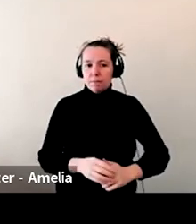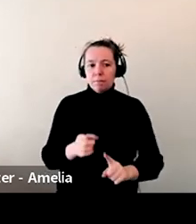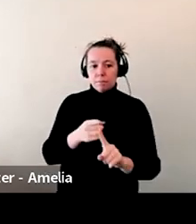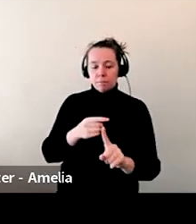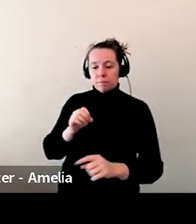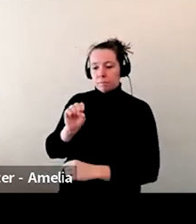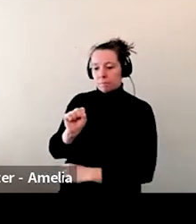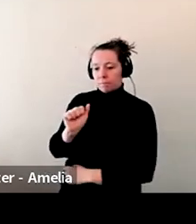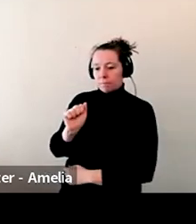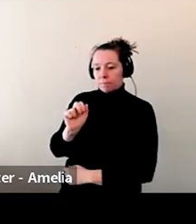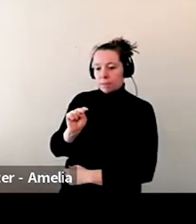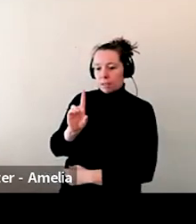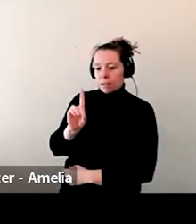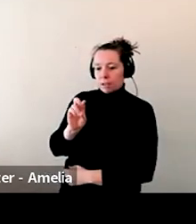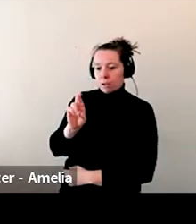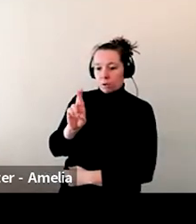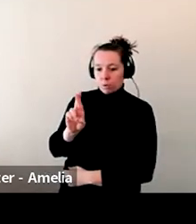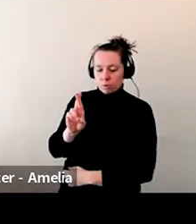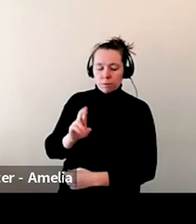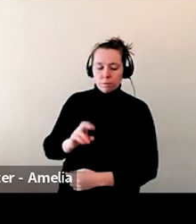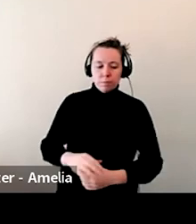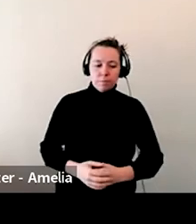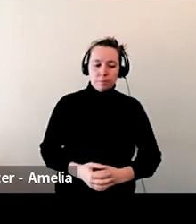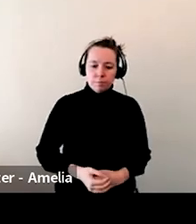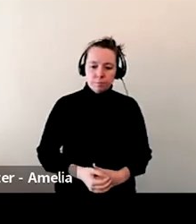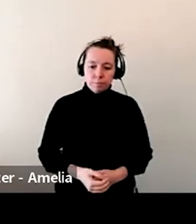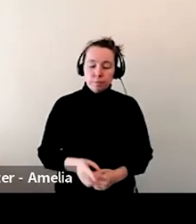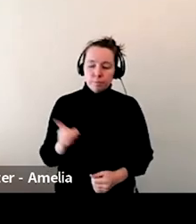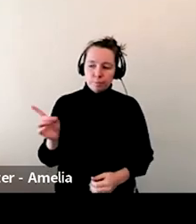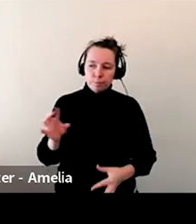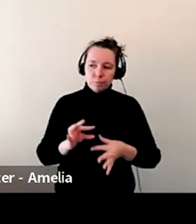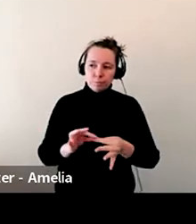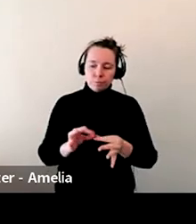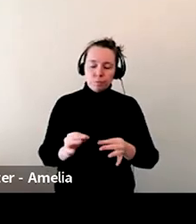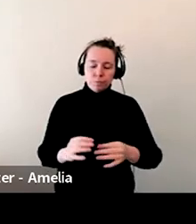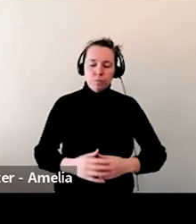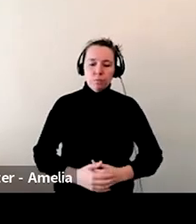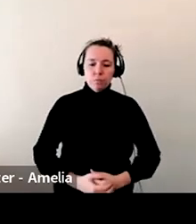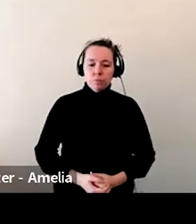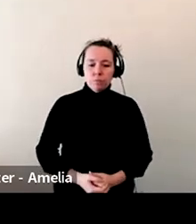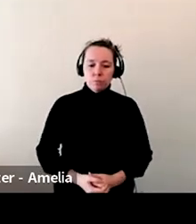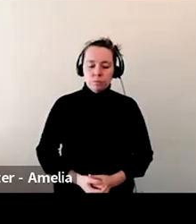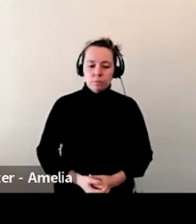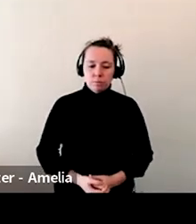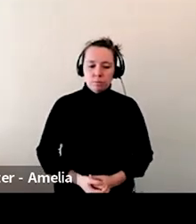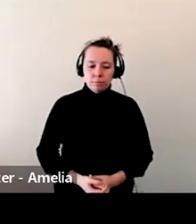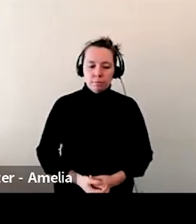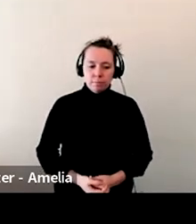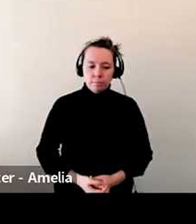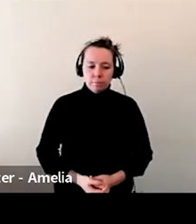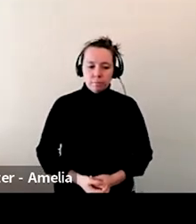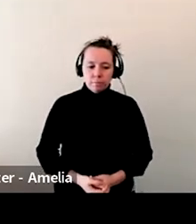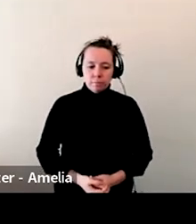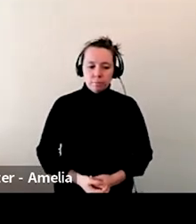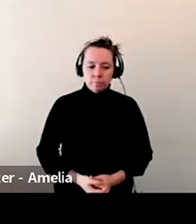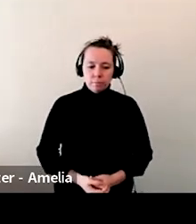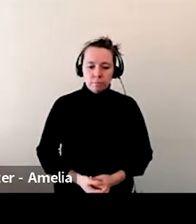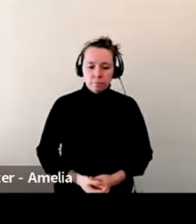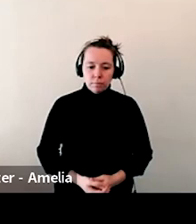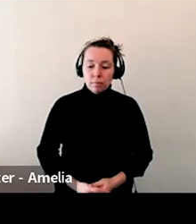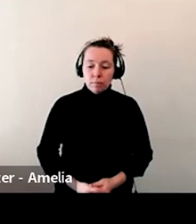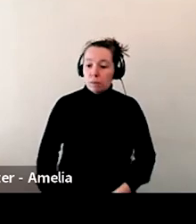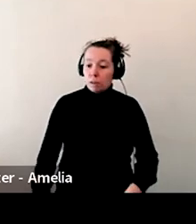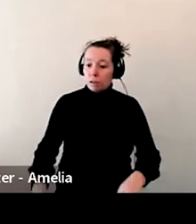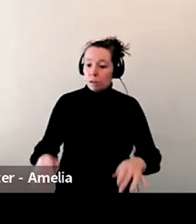Veser and Sandor says, I heard that working with distributors and publishing houses has